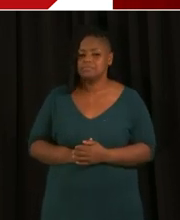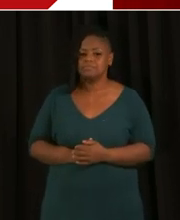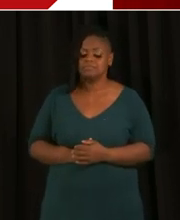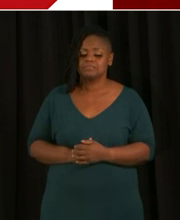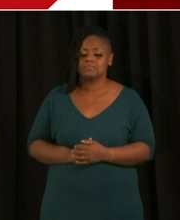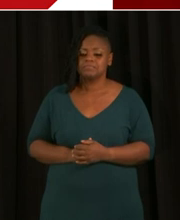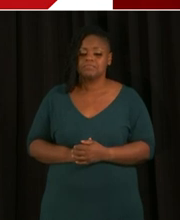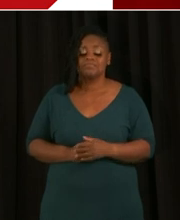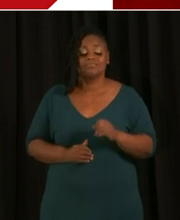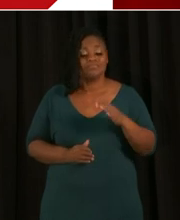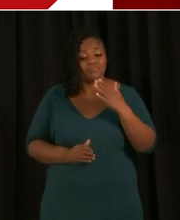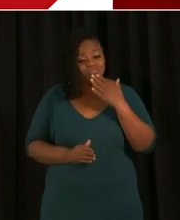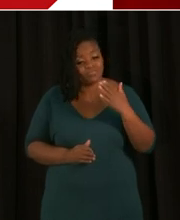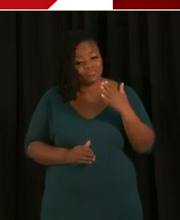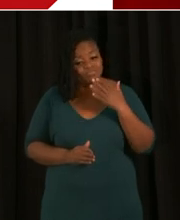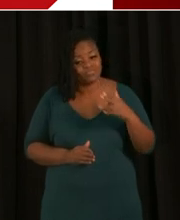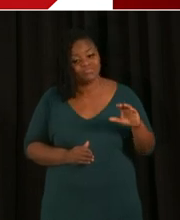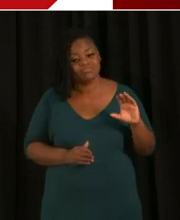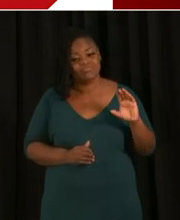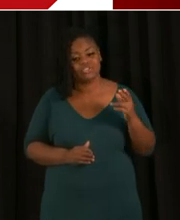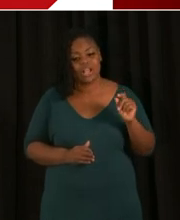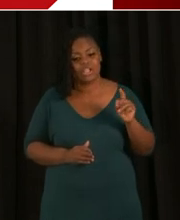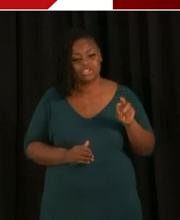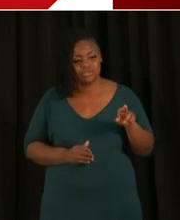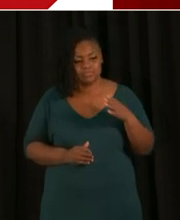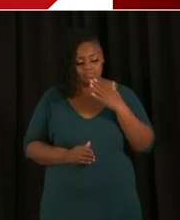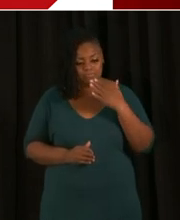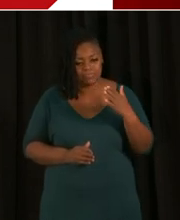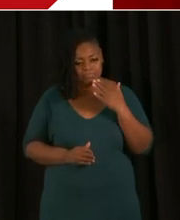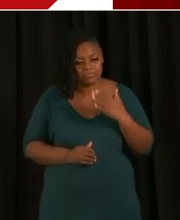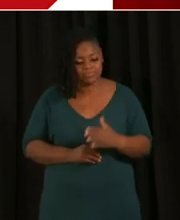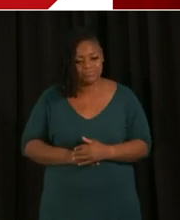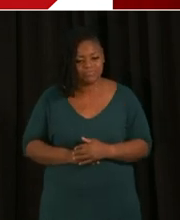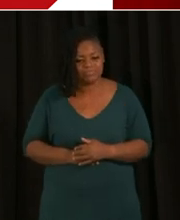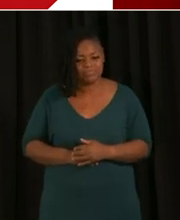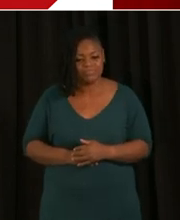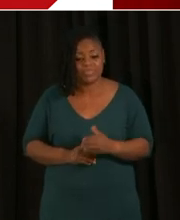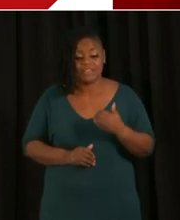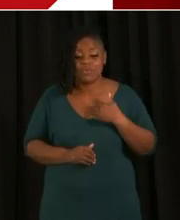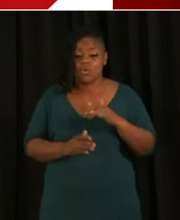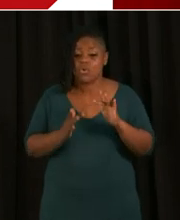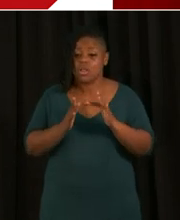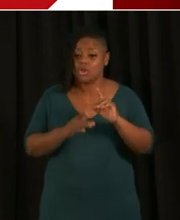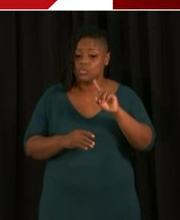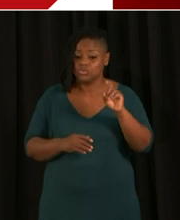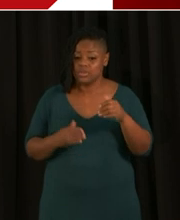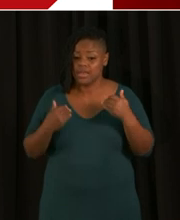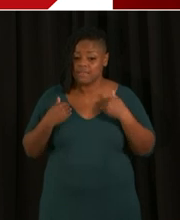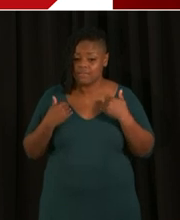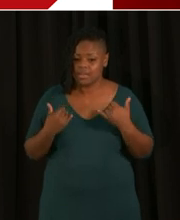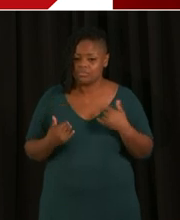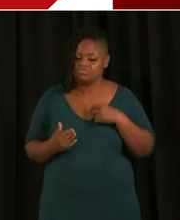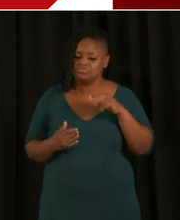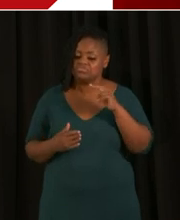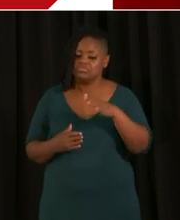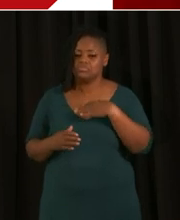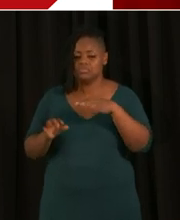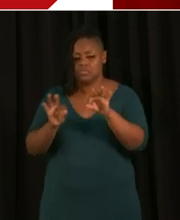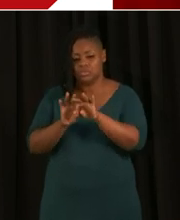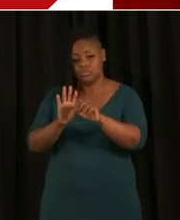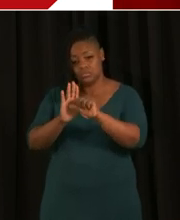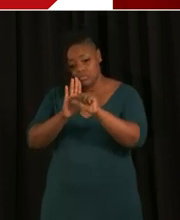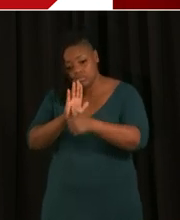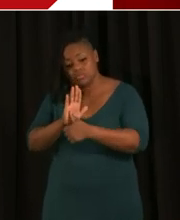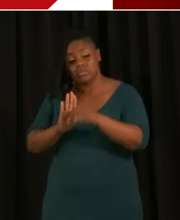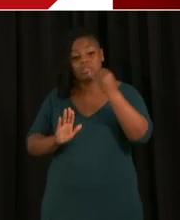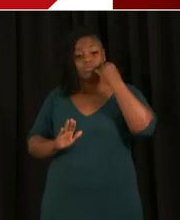Thank you, Chancellor. Before we go to the next question, which is going be one of our online questions, I do want to remind everyone again, if you have a question for the